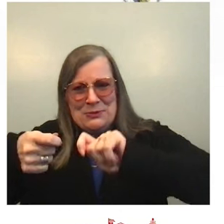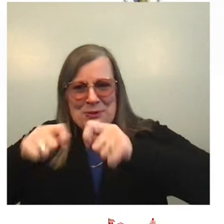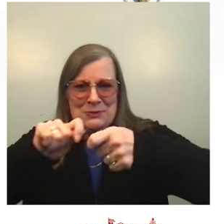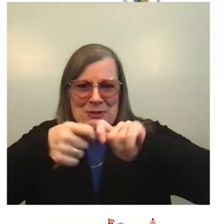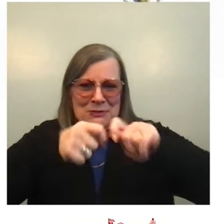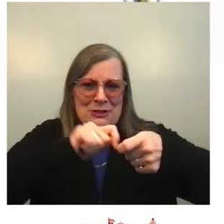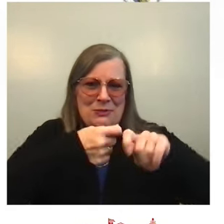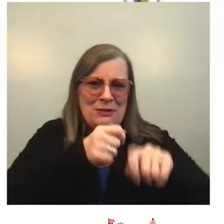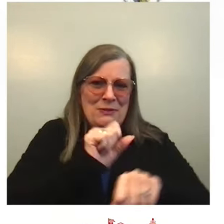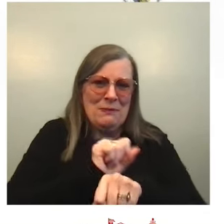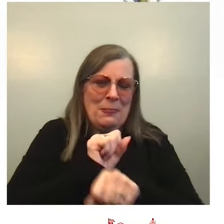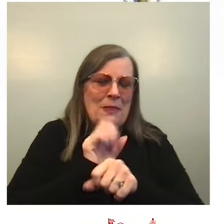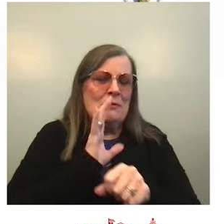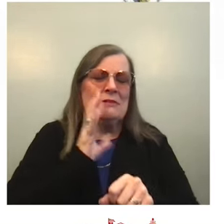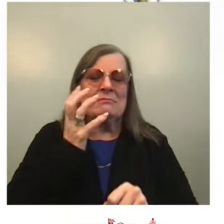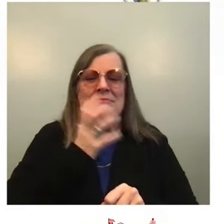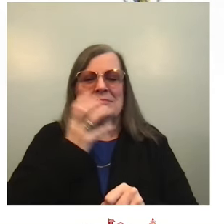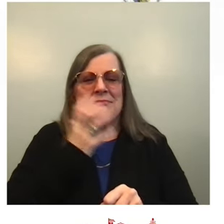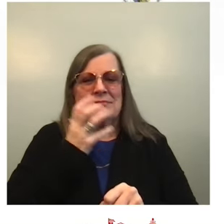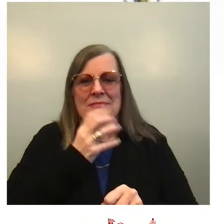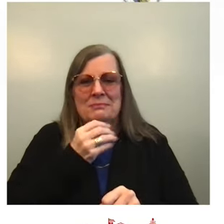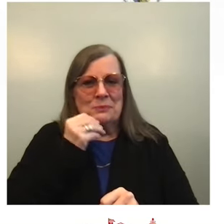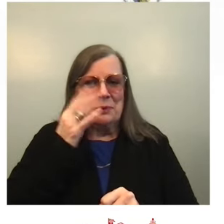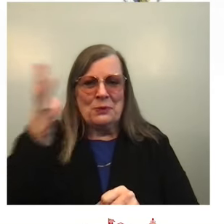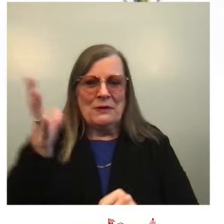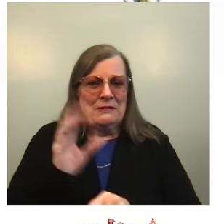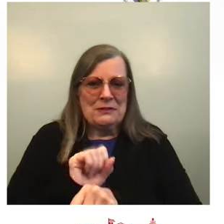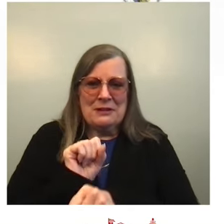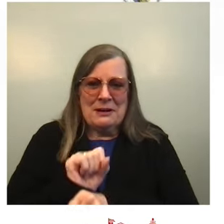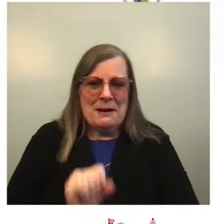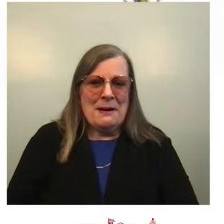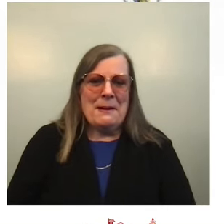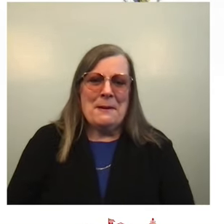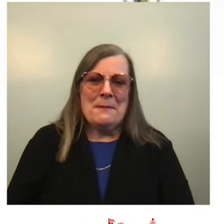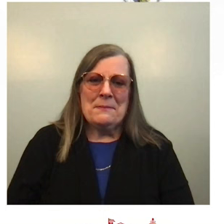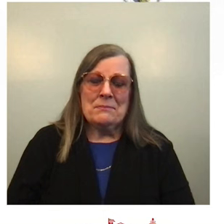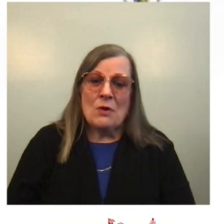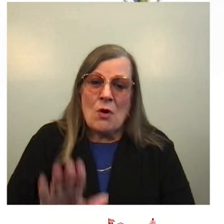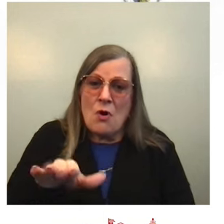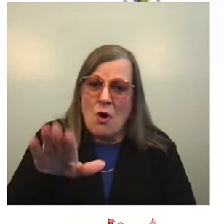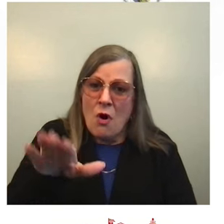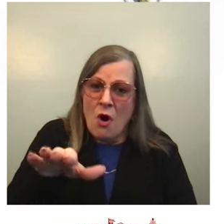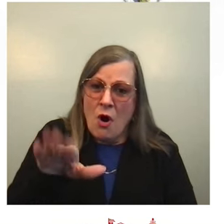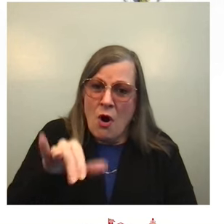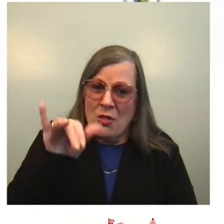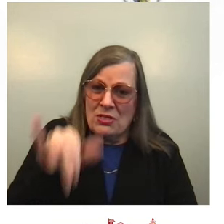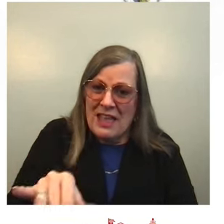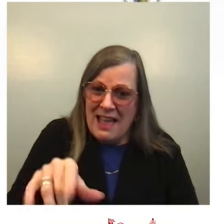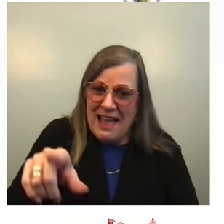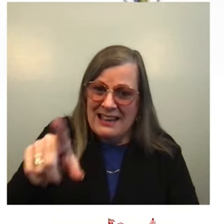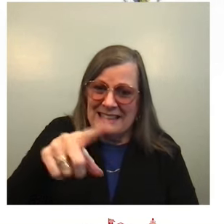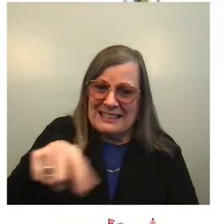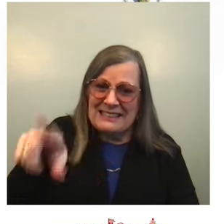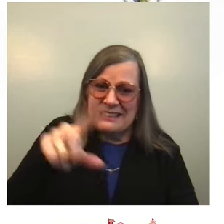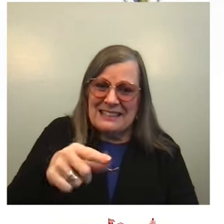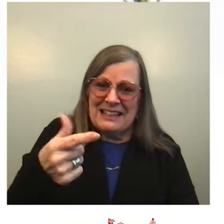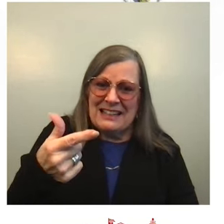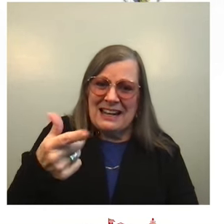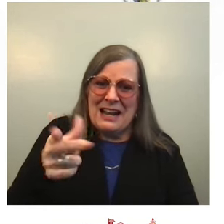Or meticulously, oh, pinning those gumdrops. Honestly. Oh, look at that.